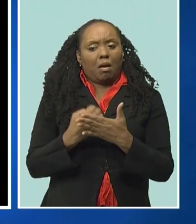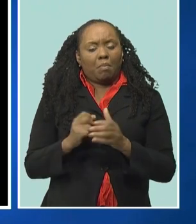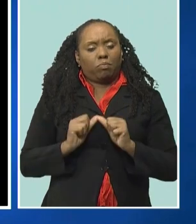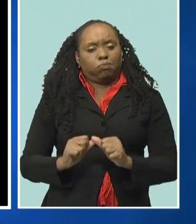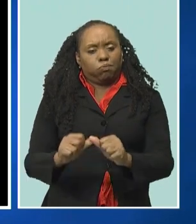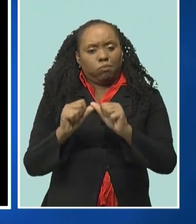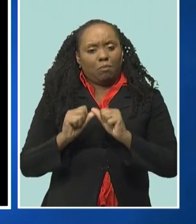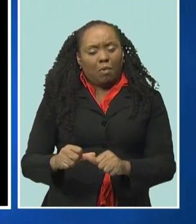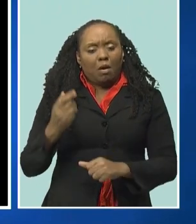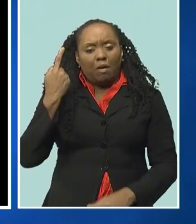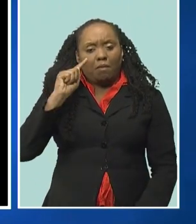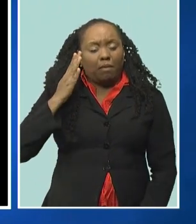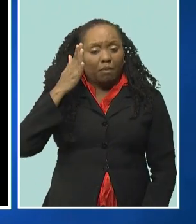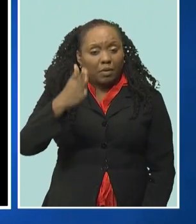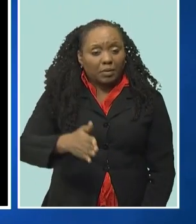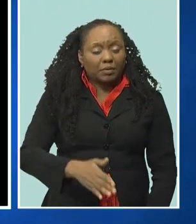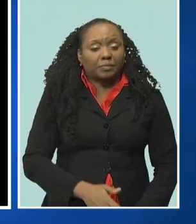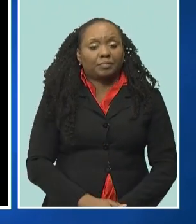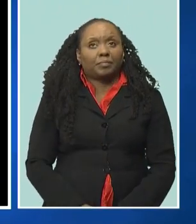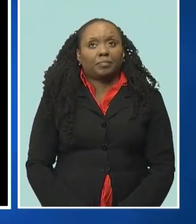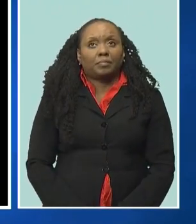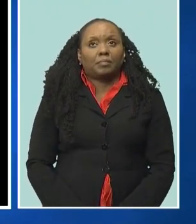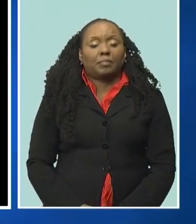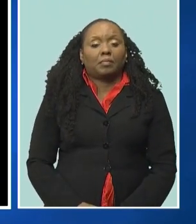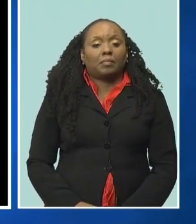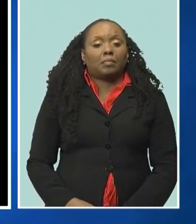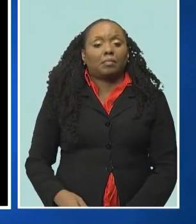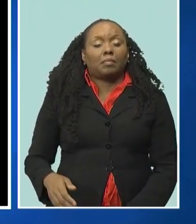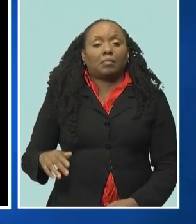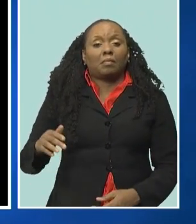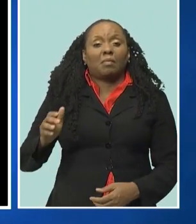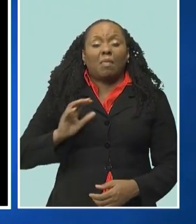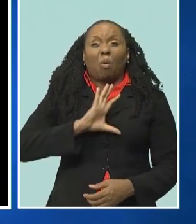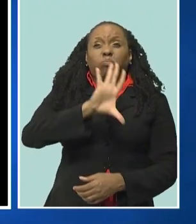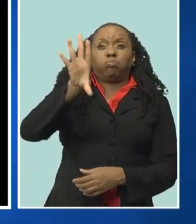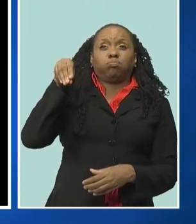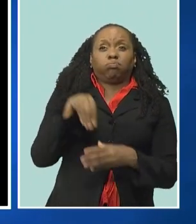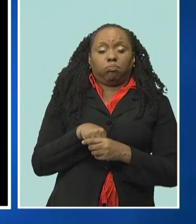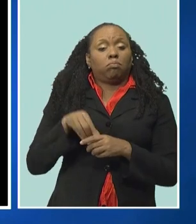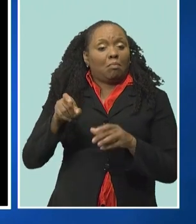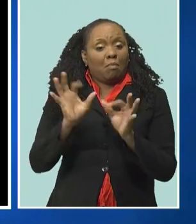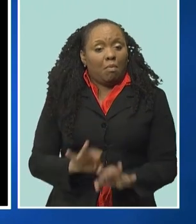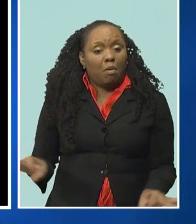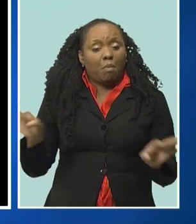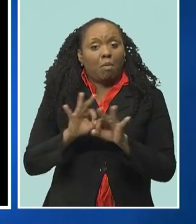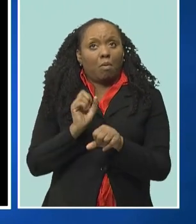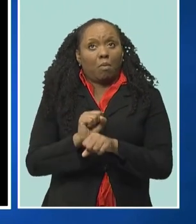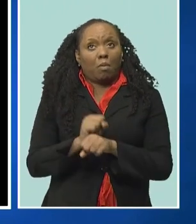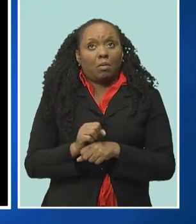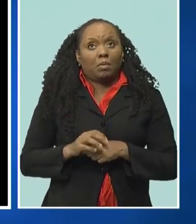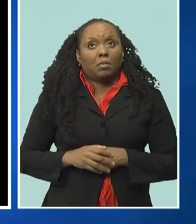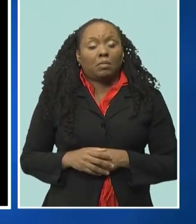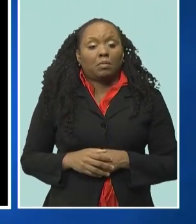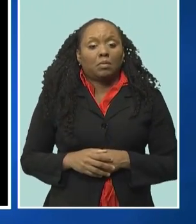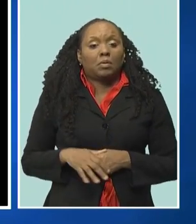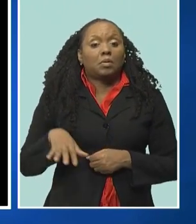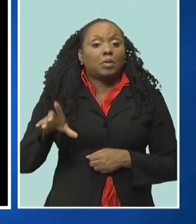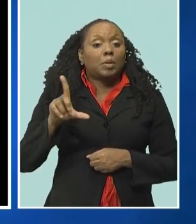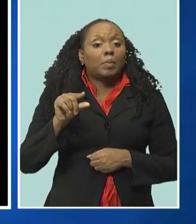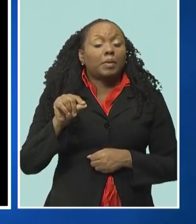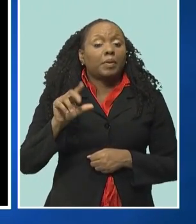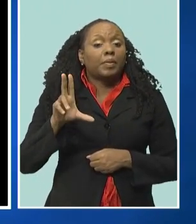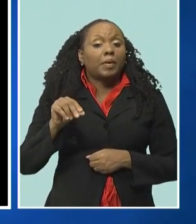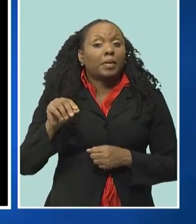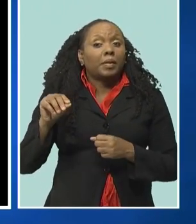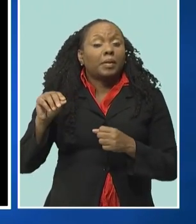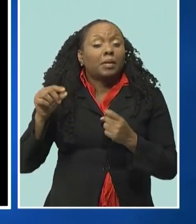and futures. We all need to be a part of this work. And with only seven years until 2030, we must seize